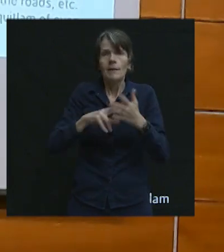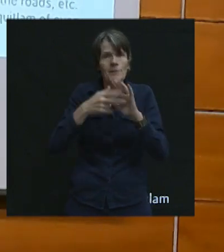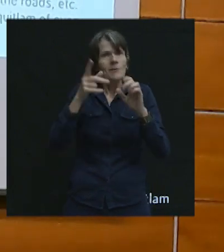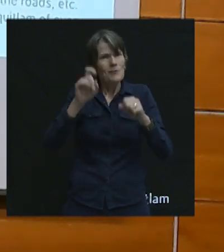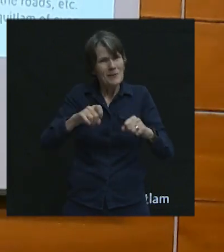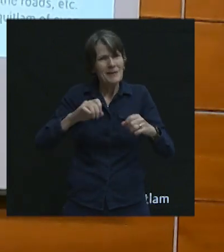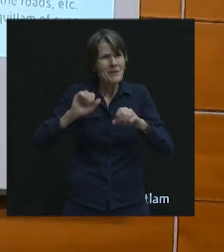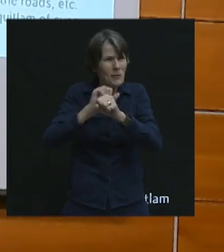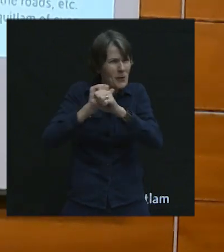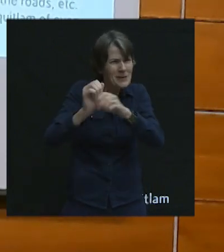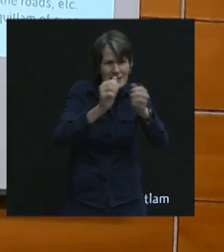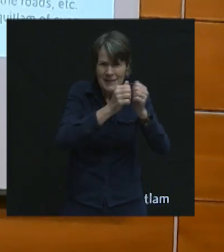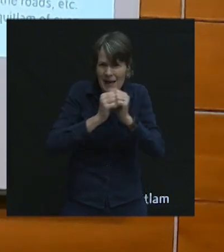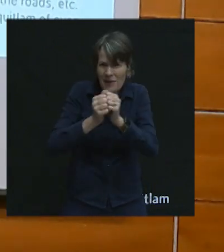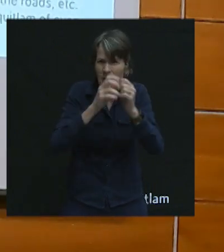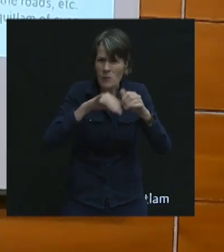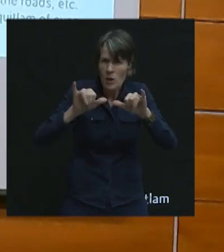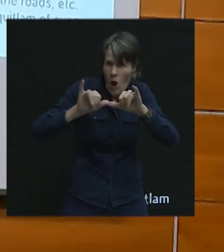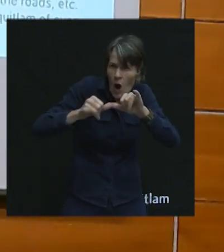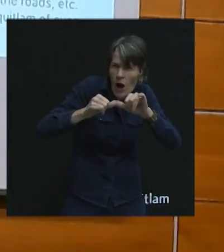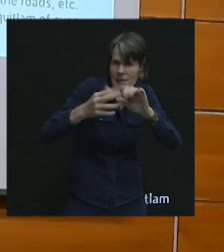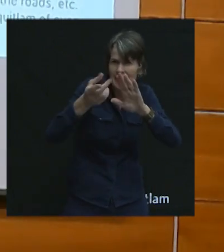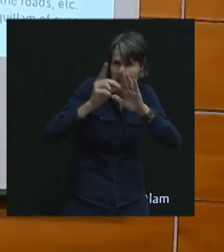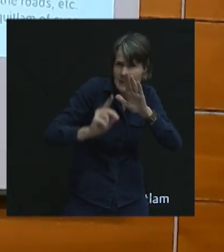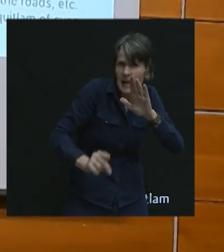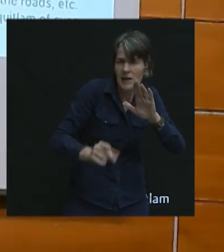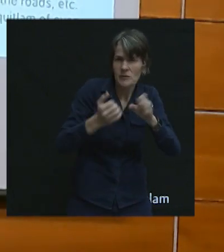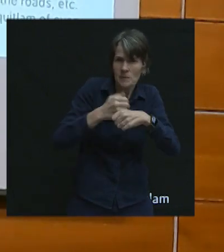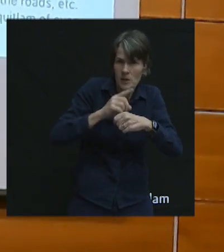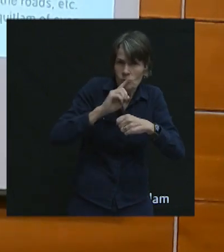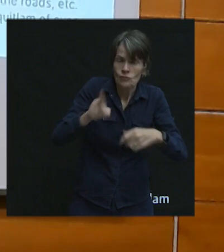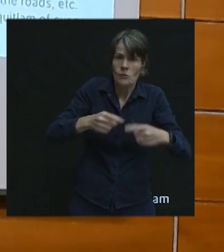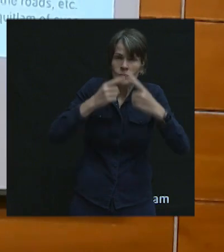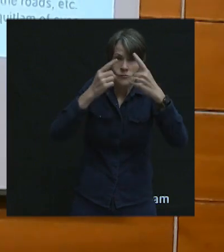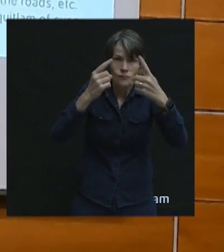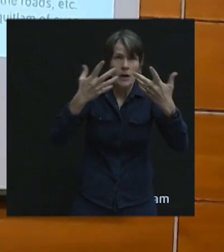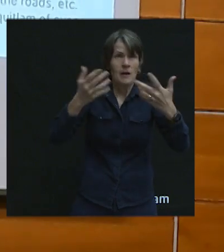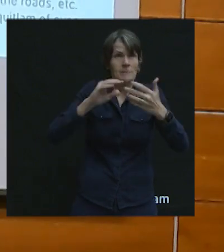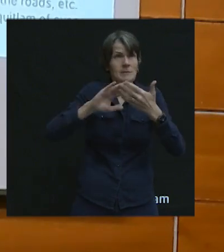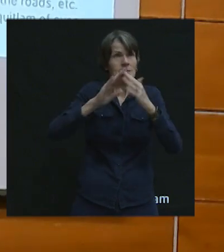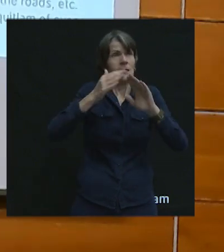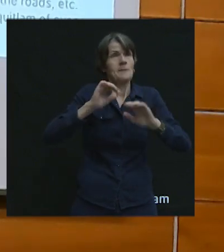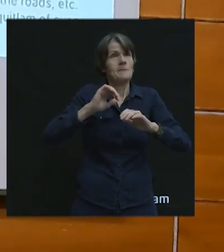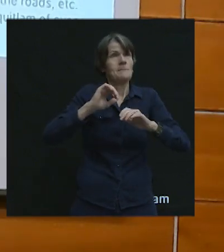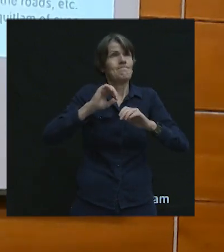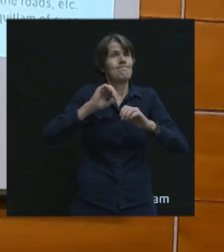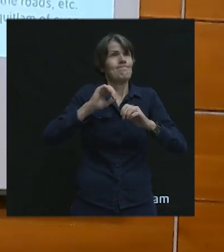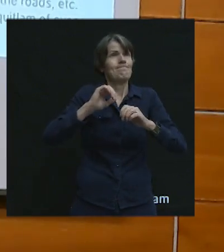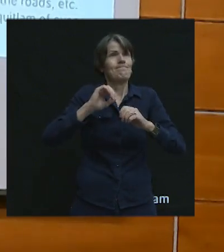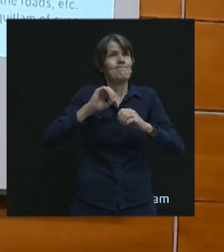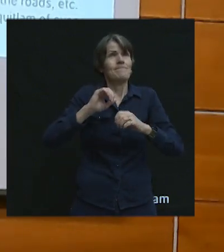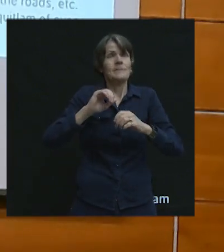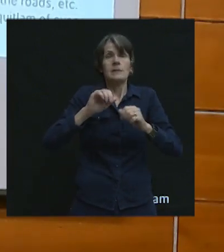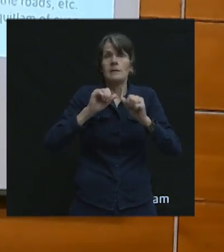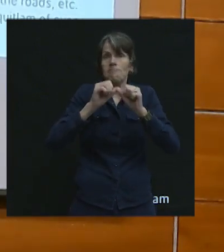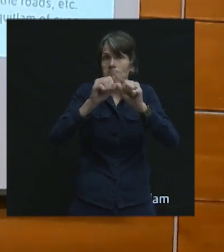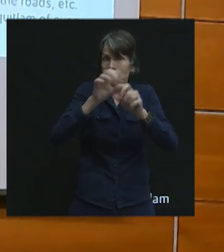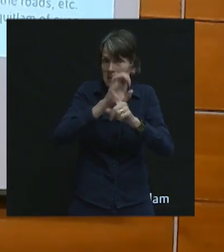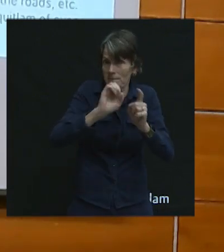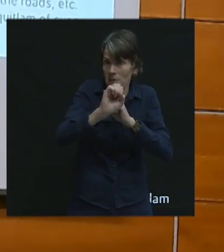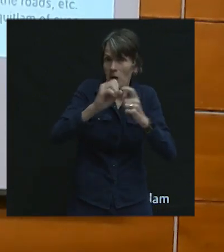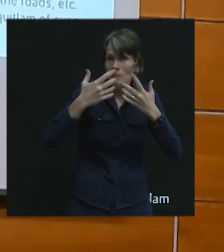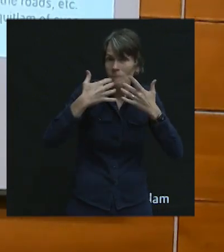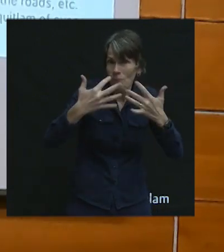with landscape architects, to try to make sure that we're striving to create our cities that are climate resilient, that are sustainable and livable,